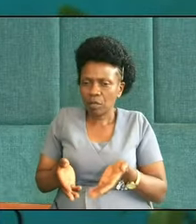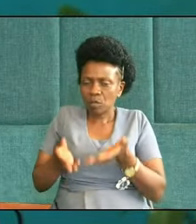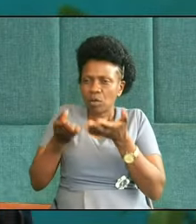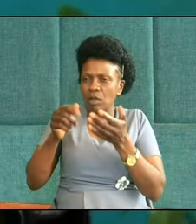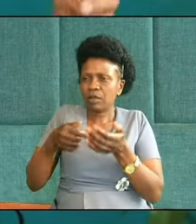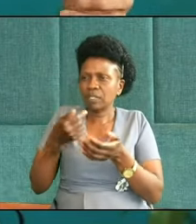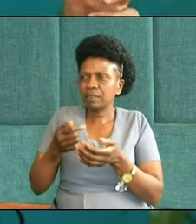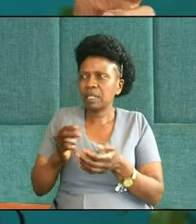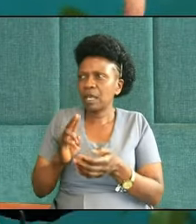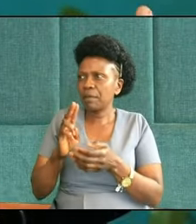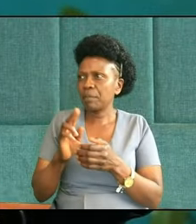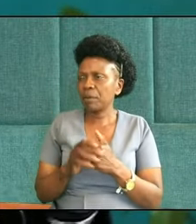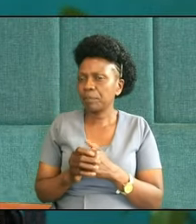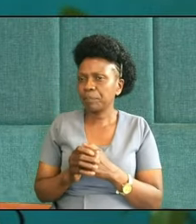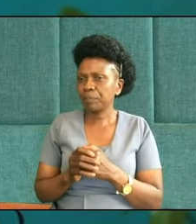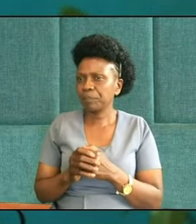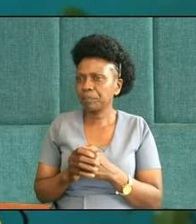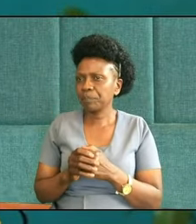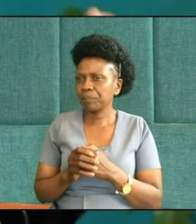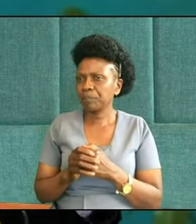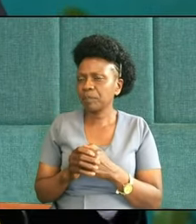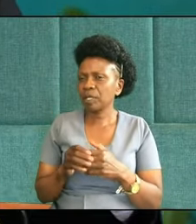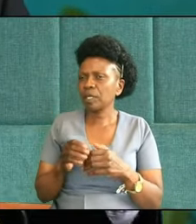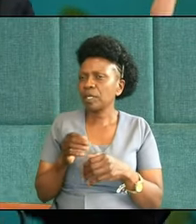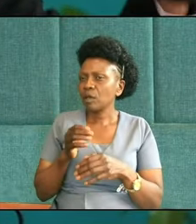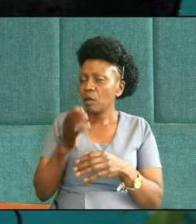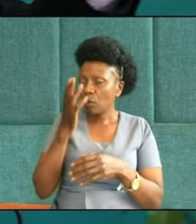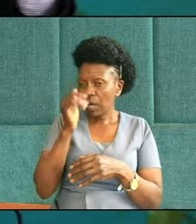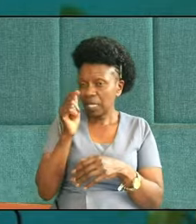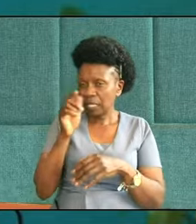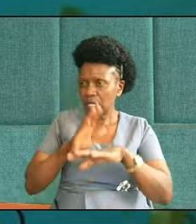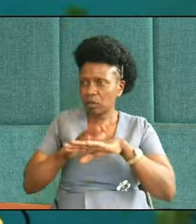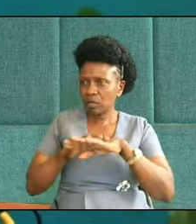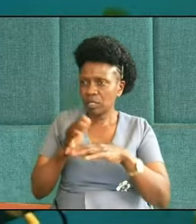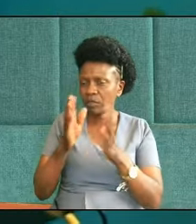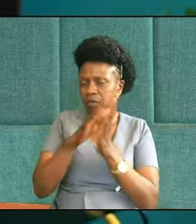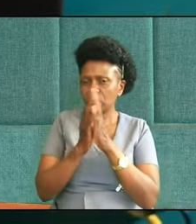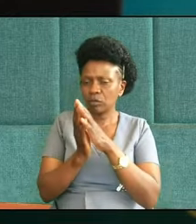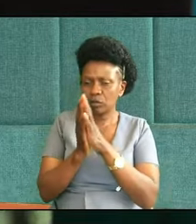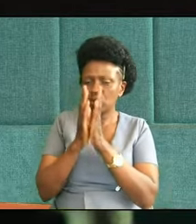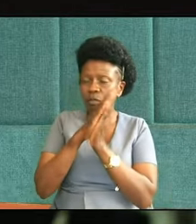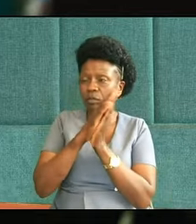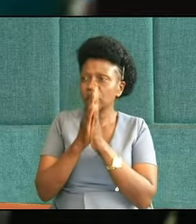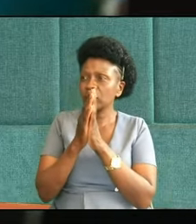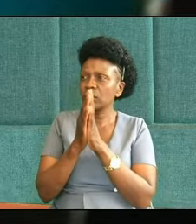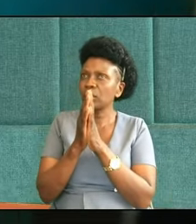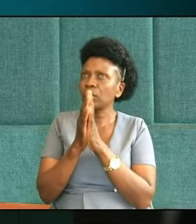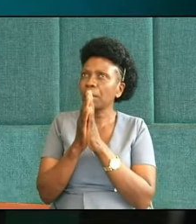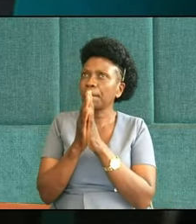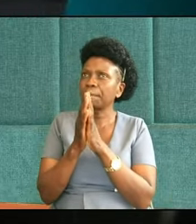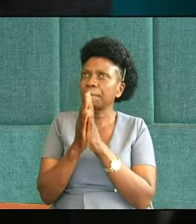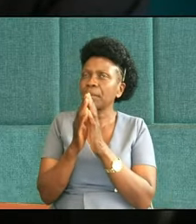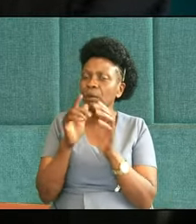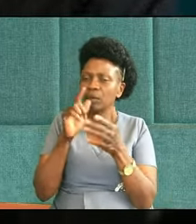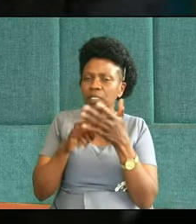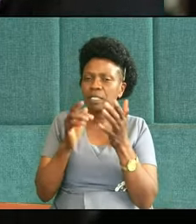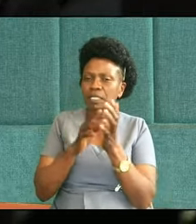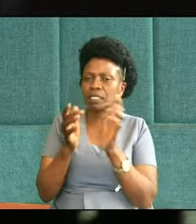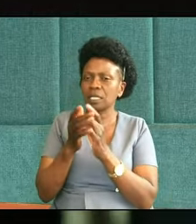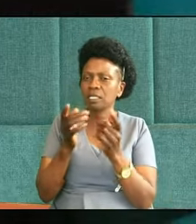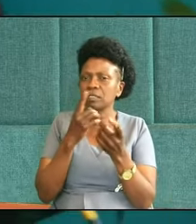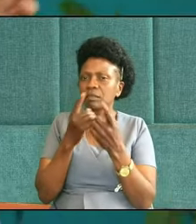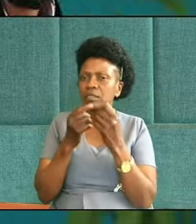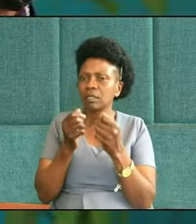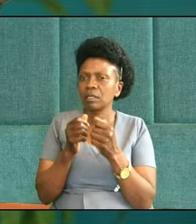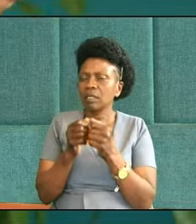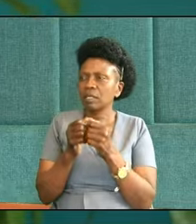idiom by our own bootstraps. No, it's the goodness of God. You know the story that Jesus told in the New Testament, the story of that young boy